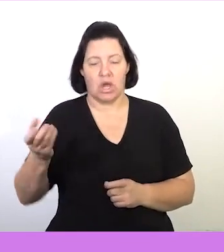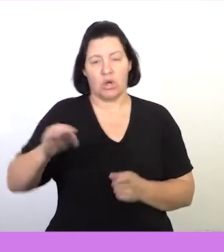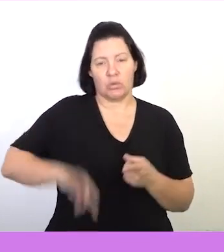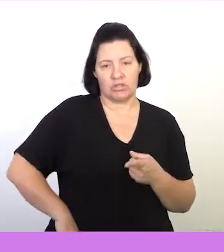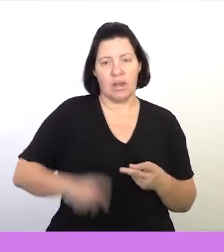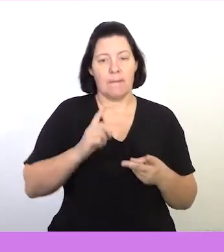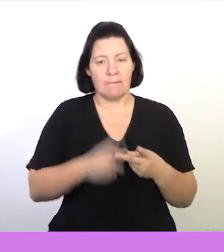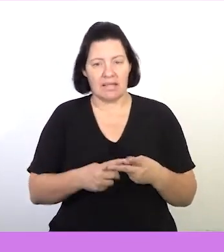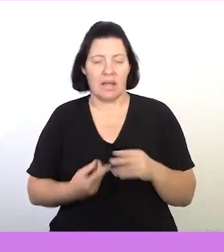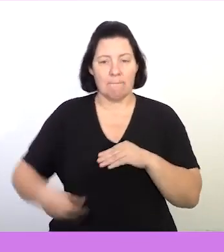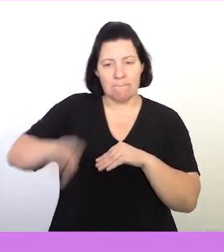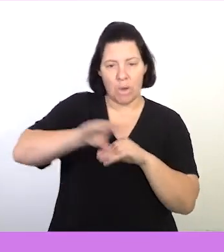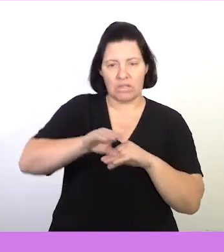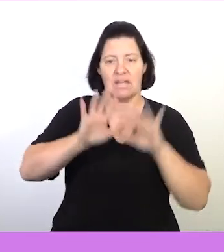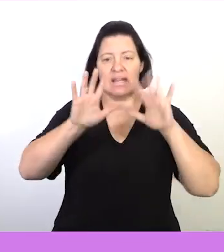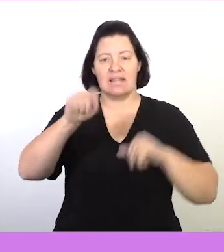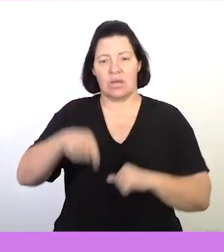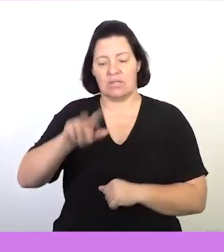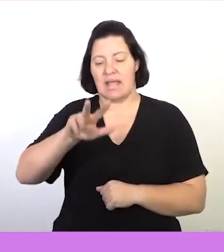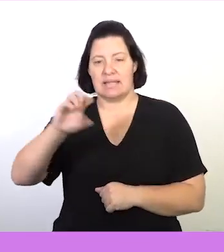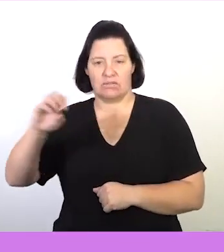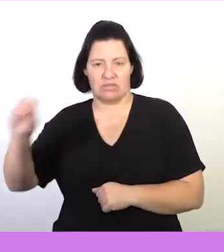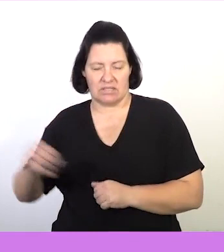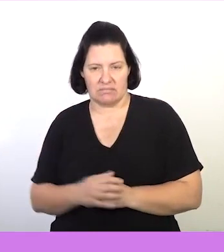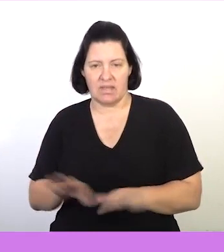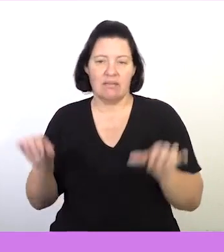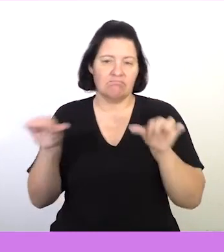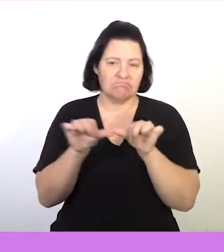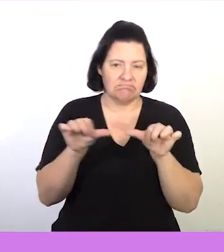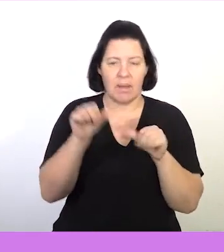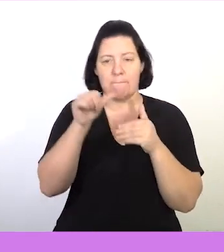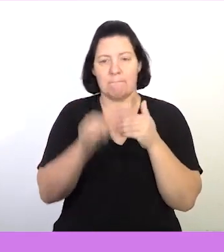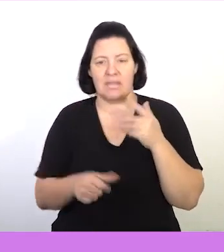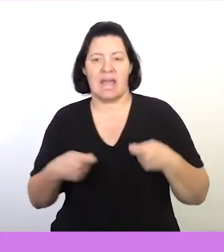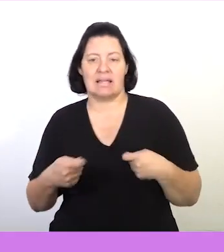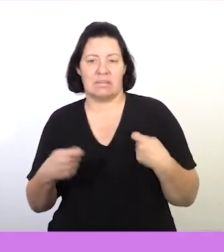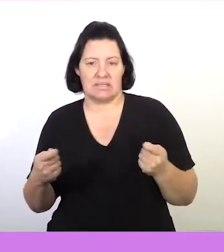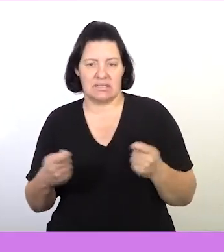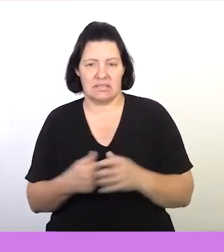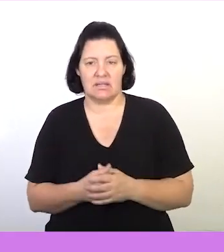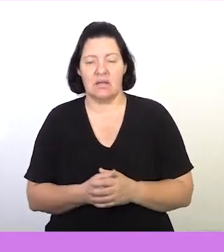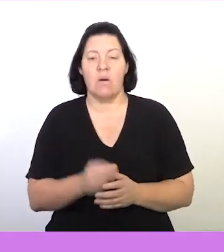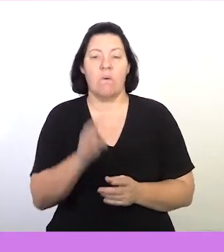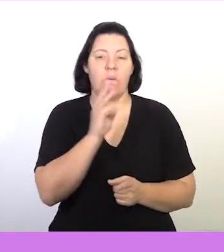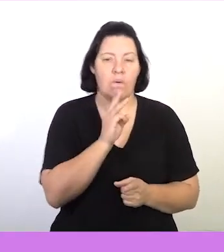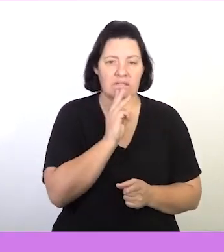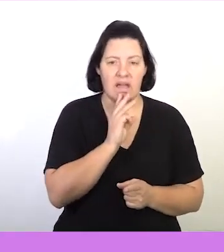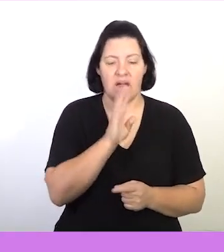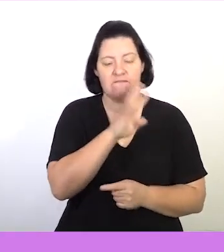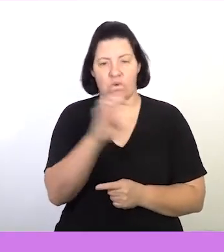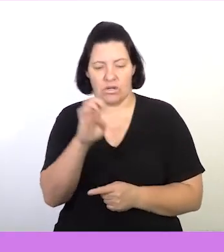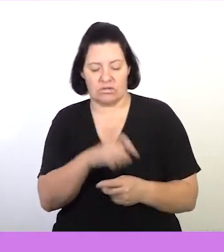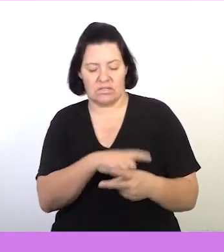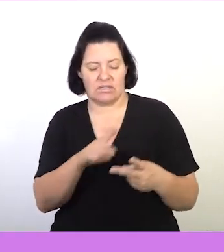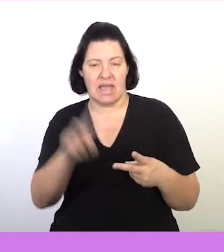plus a bonus of 10,800 rand. Estimated monthly expenses are water that is